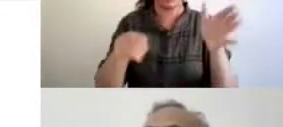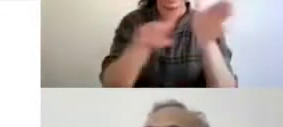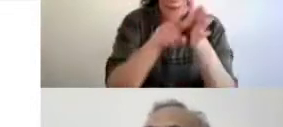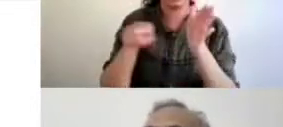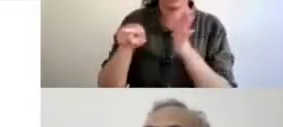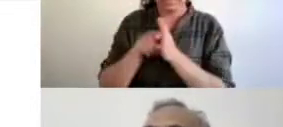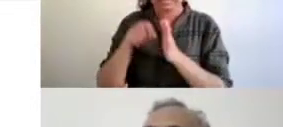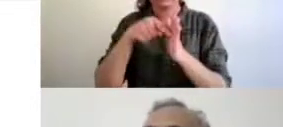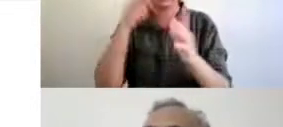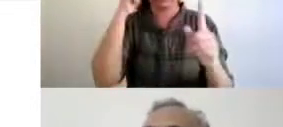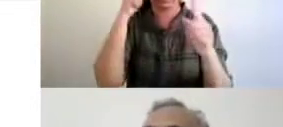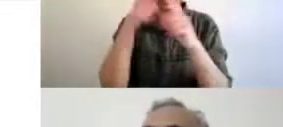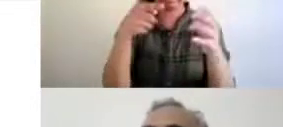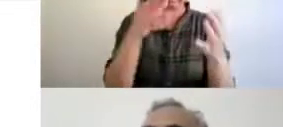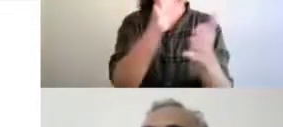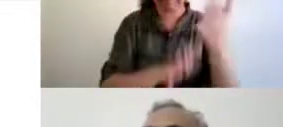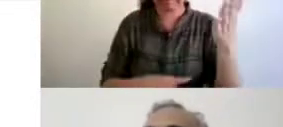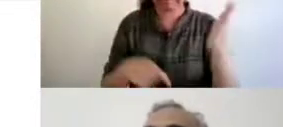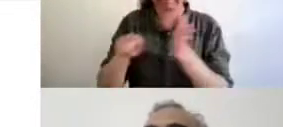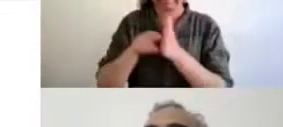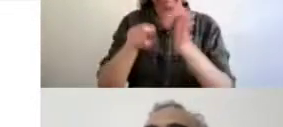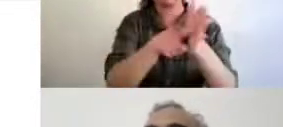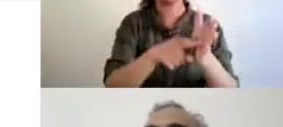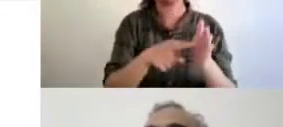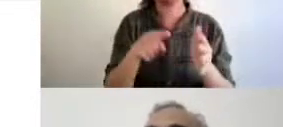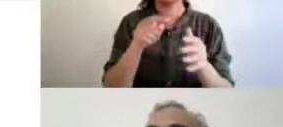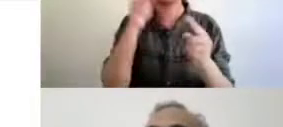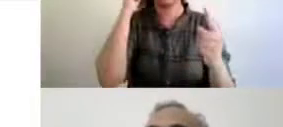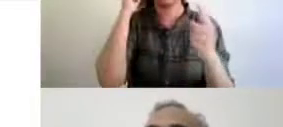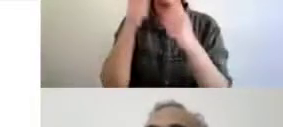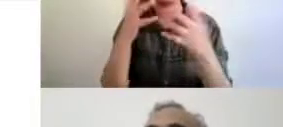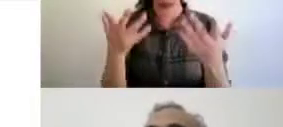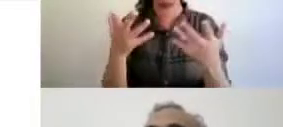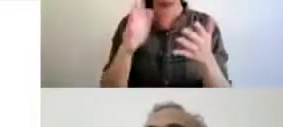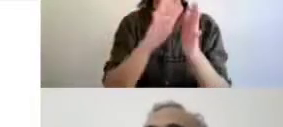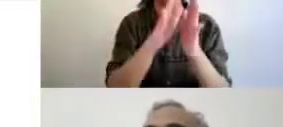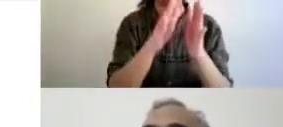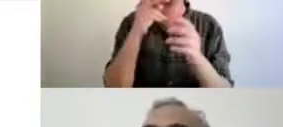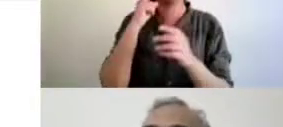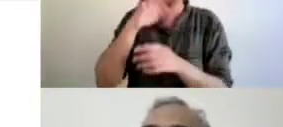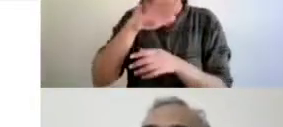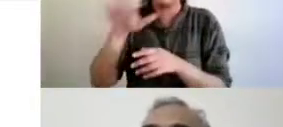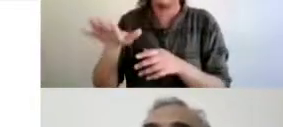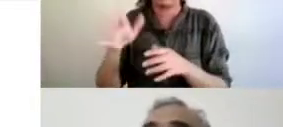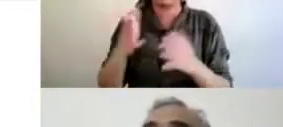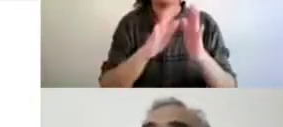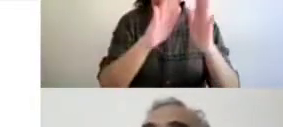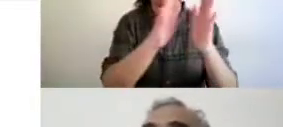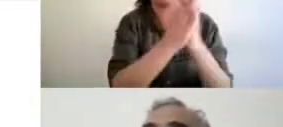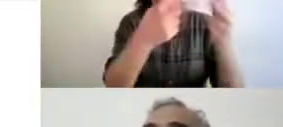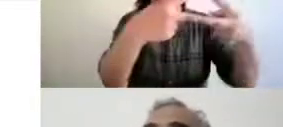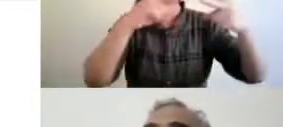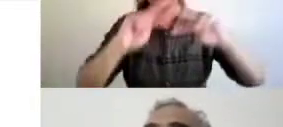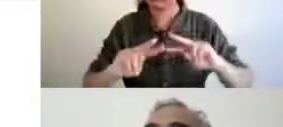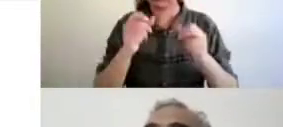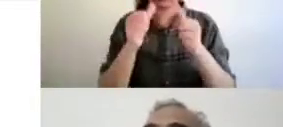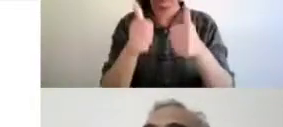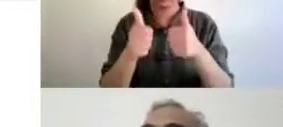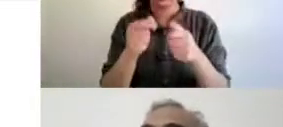to to provide books in accessible format for persons with print disabilities but it actually also